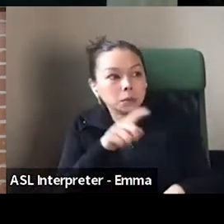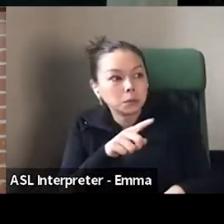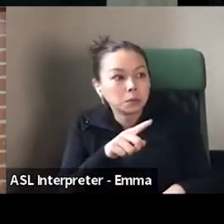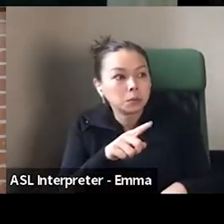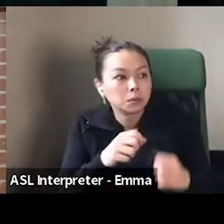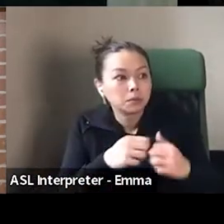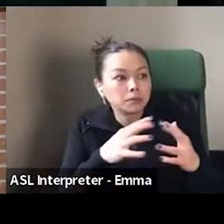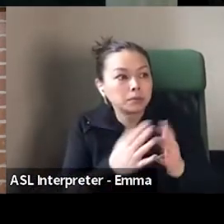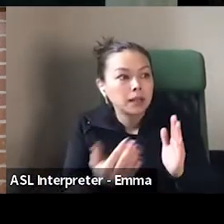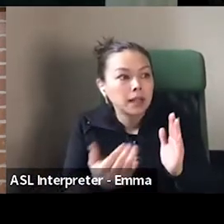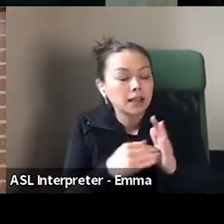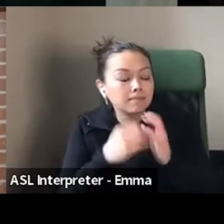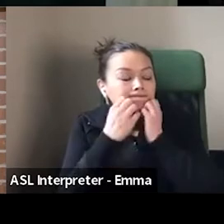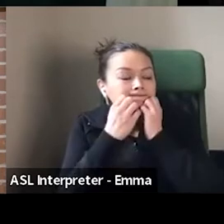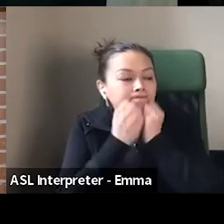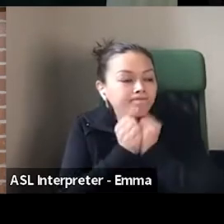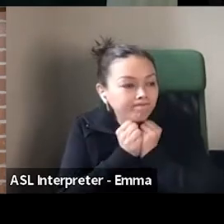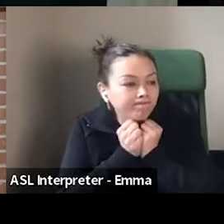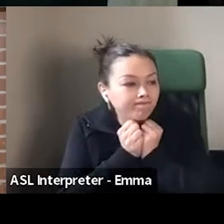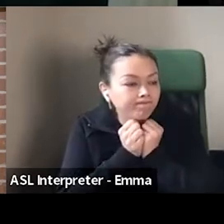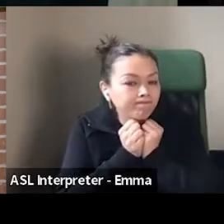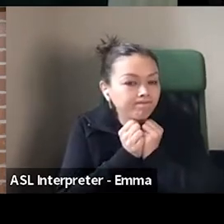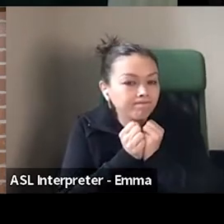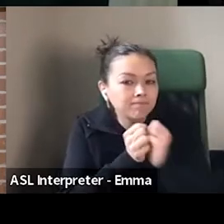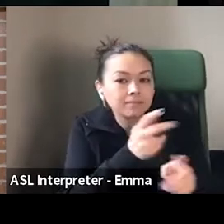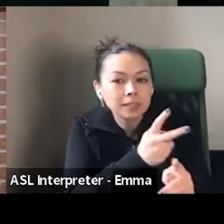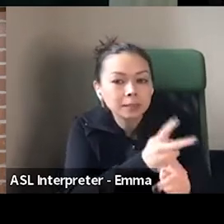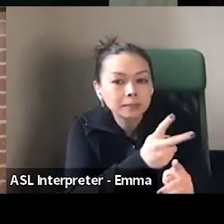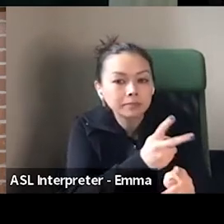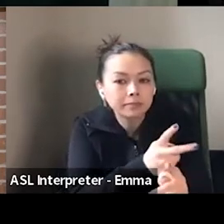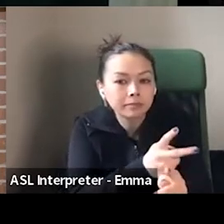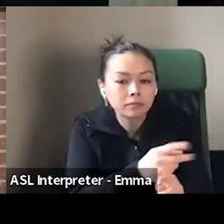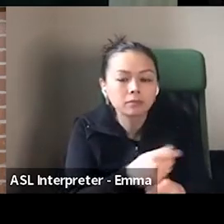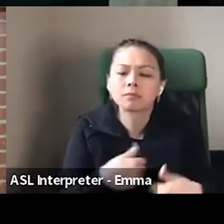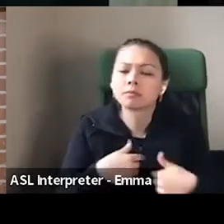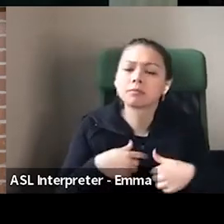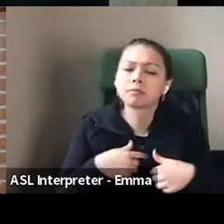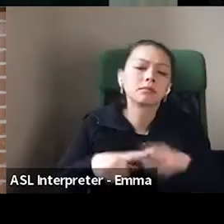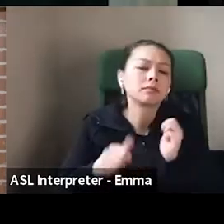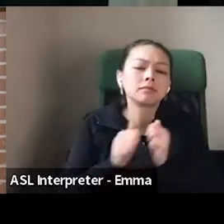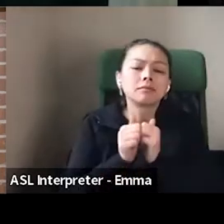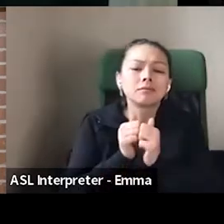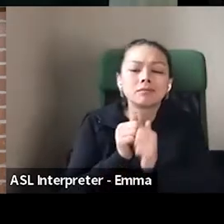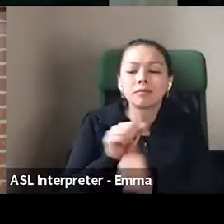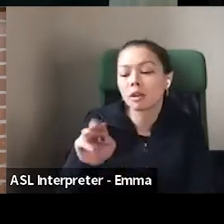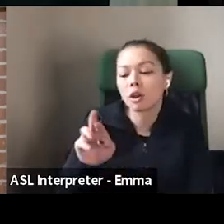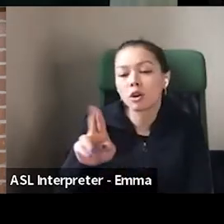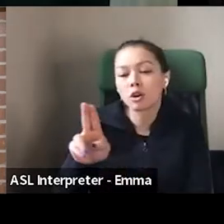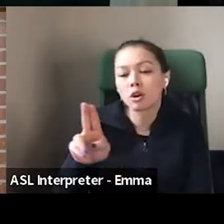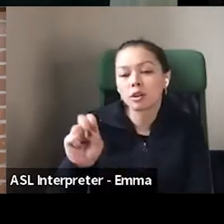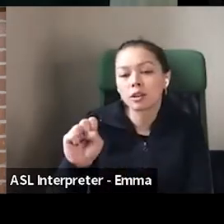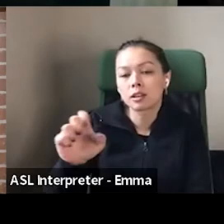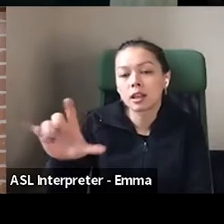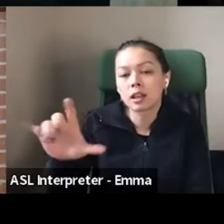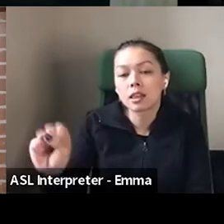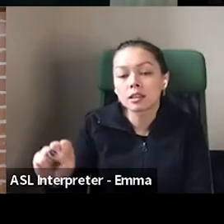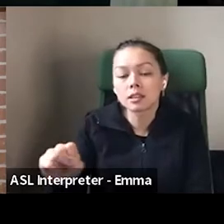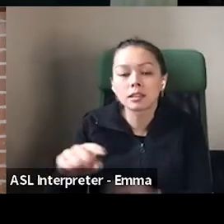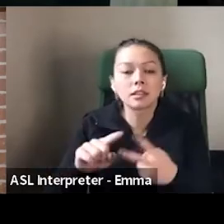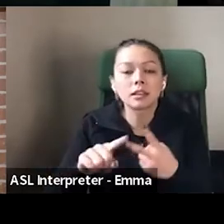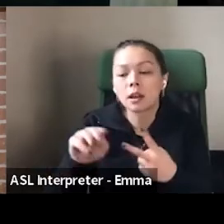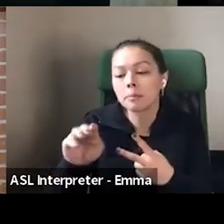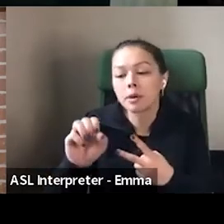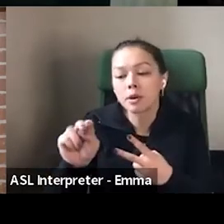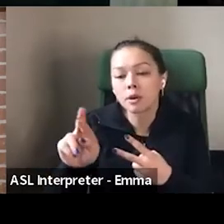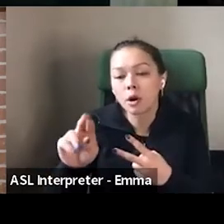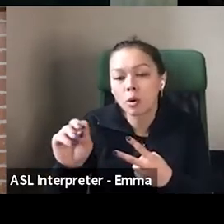Russell's and Monroe's. Not even close. Are you kidding me? Those are gorgeous, big, huge, been around forever places. So I have to be different. So